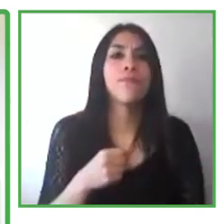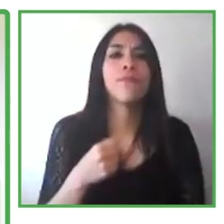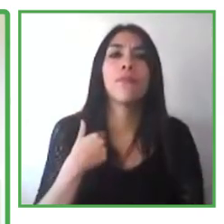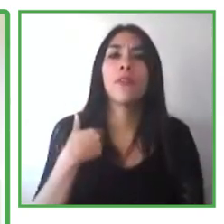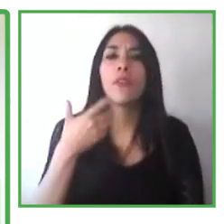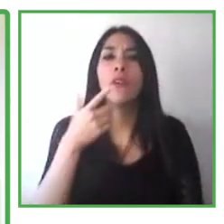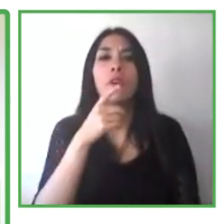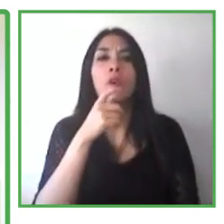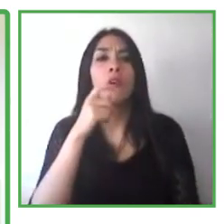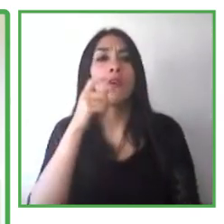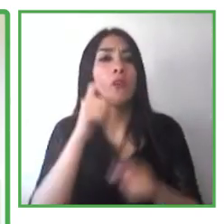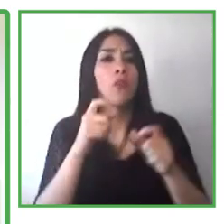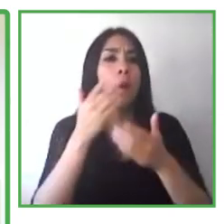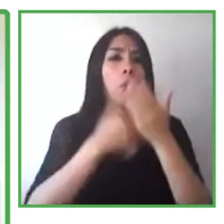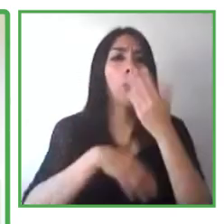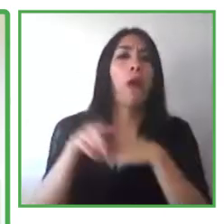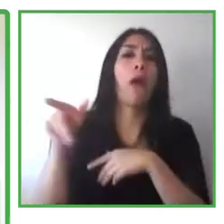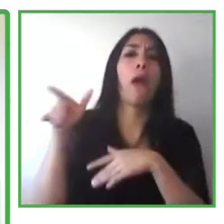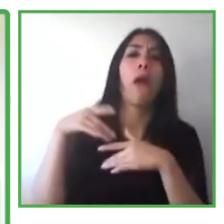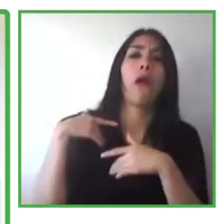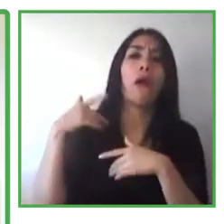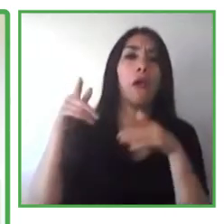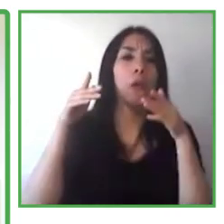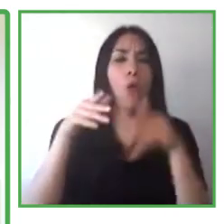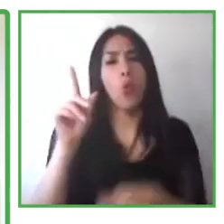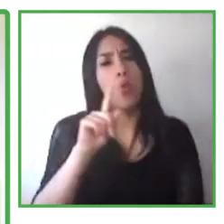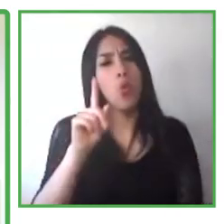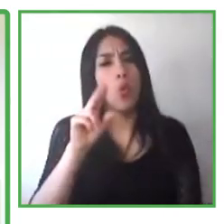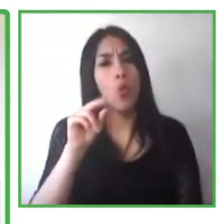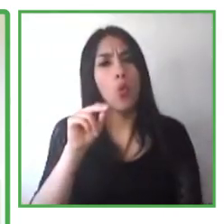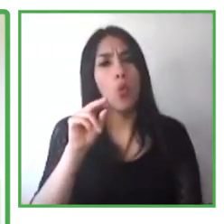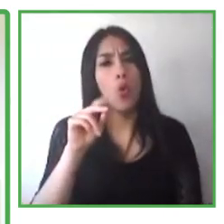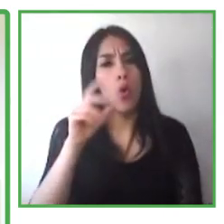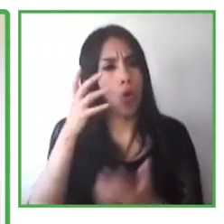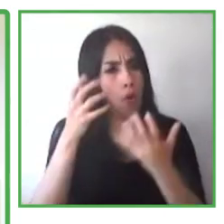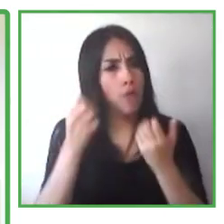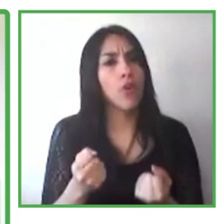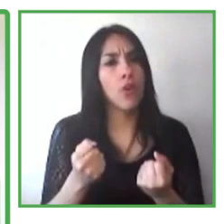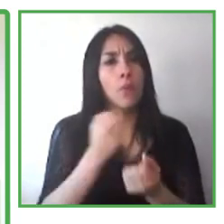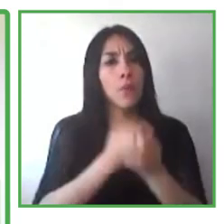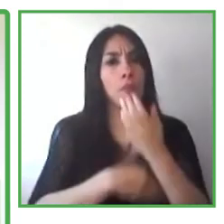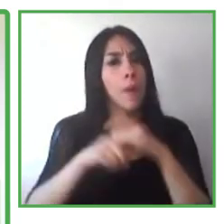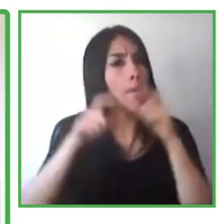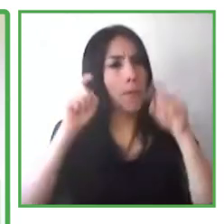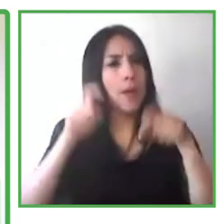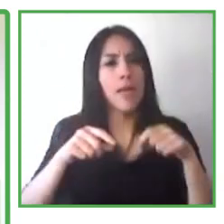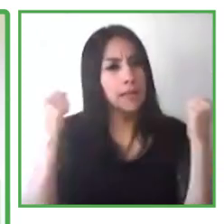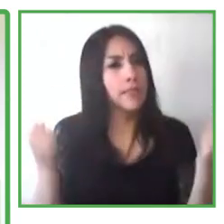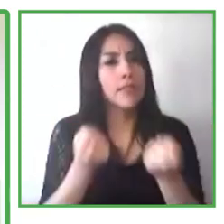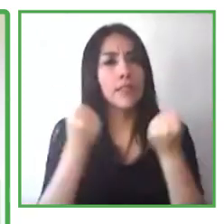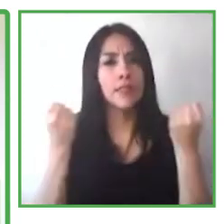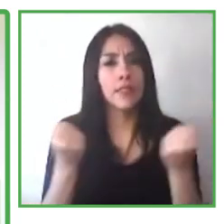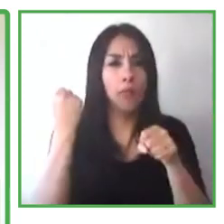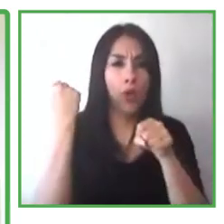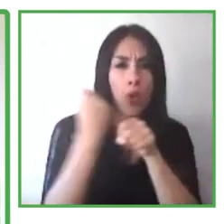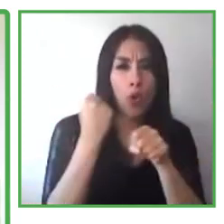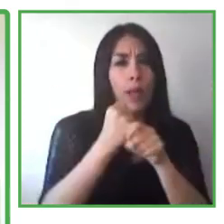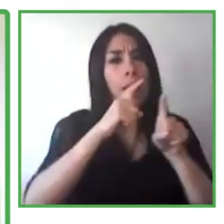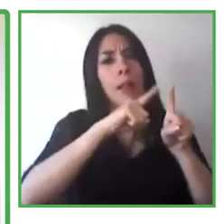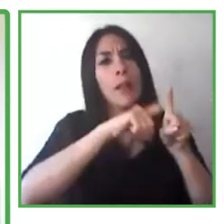jobs across the IT sector. Within our neurodiversity program alone, we have hired candidates across